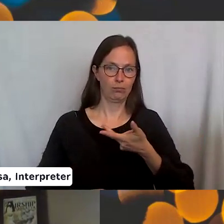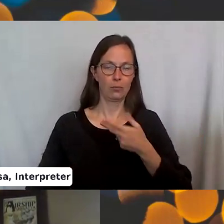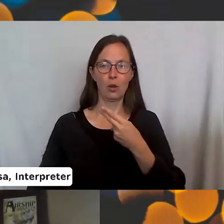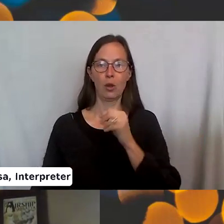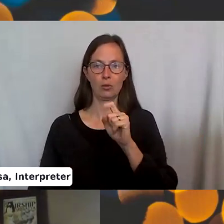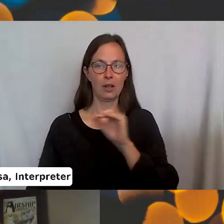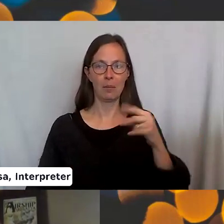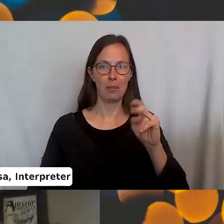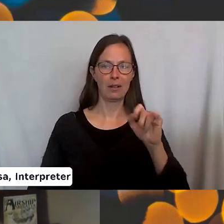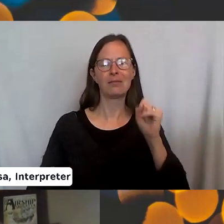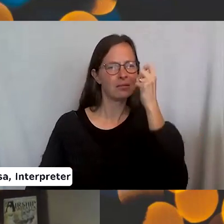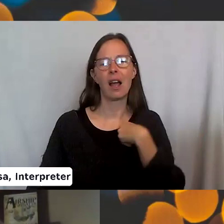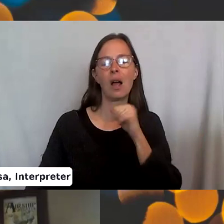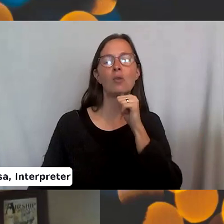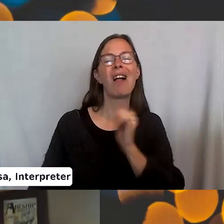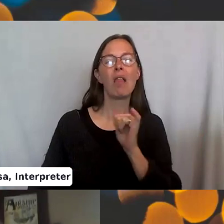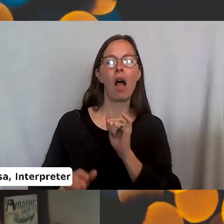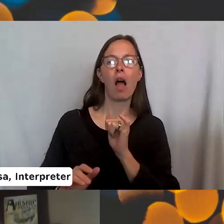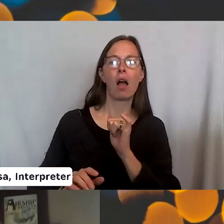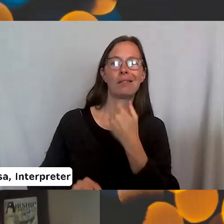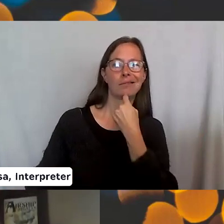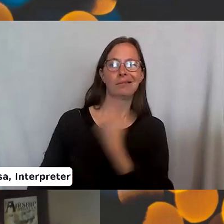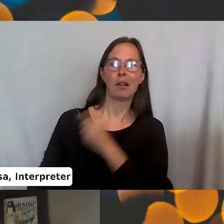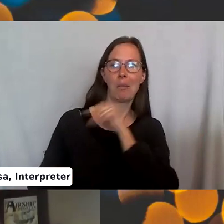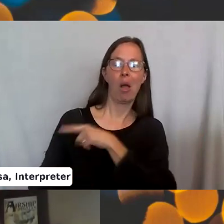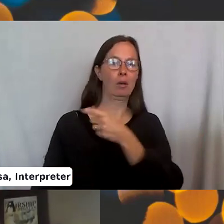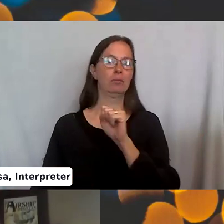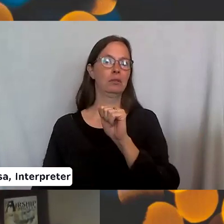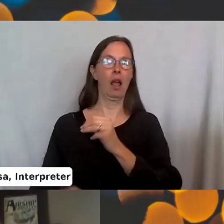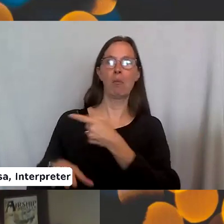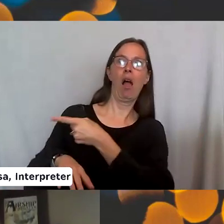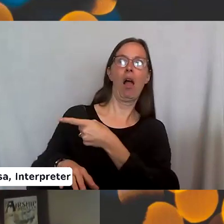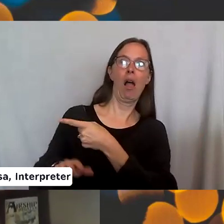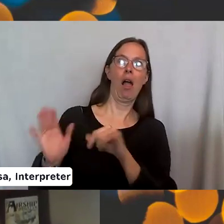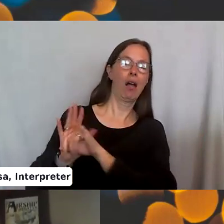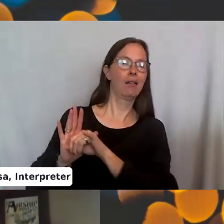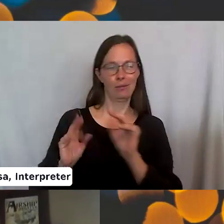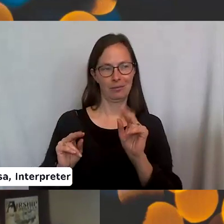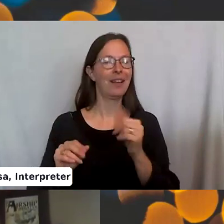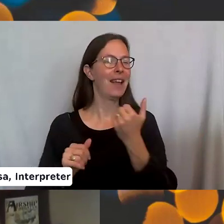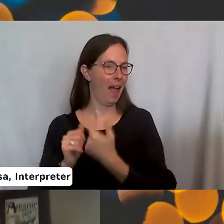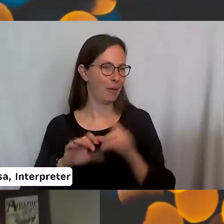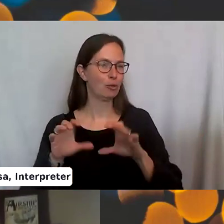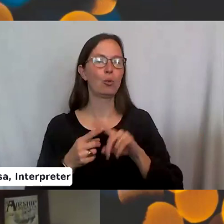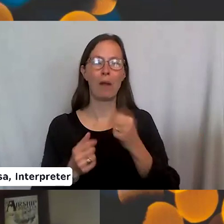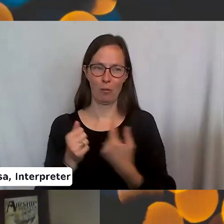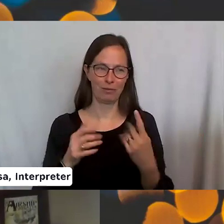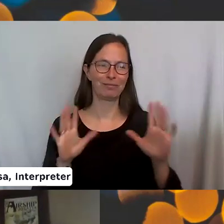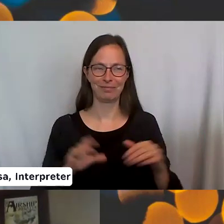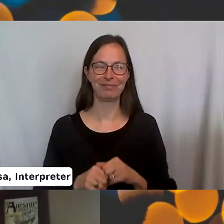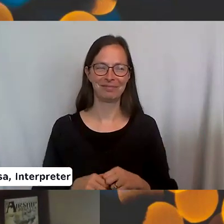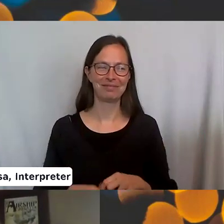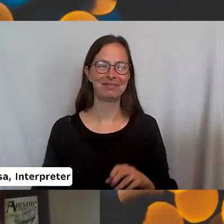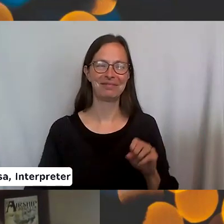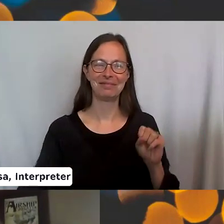you for that. It's like theoretical. But yeah, there we go. Everybody is talking to everyone now. Sam,